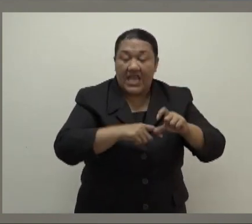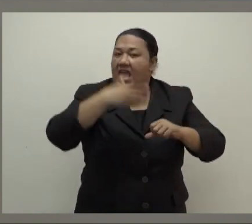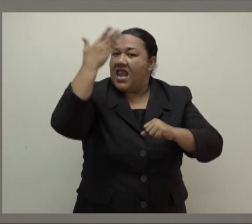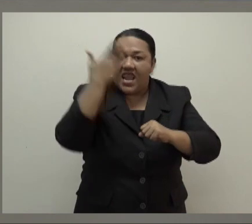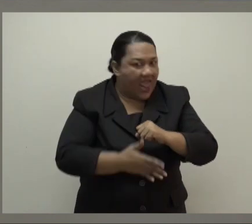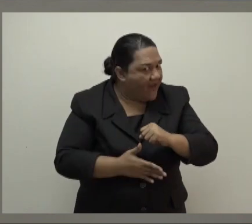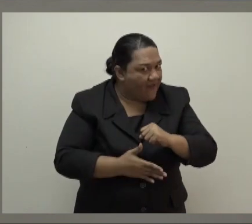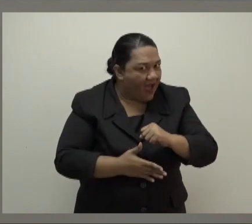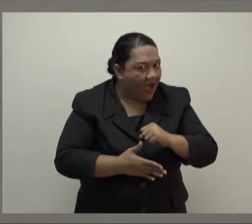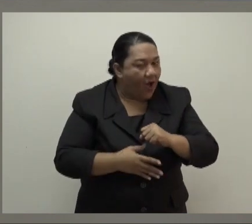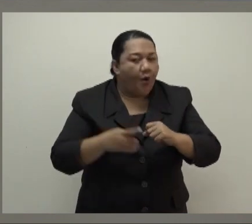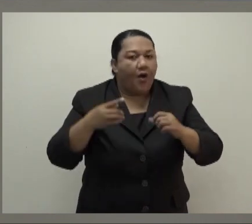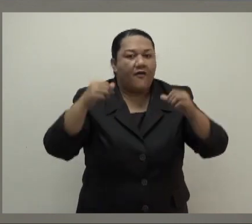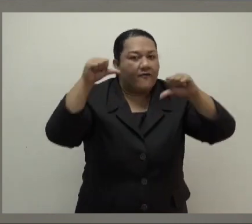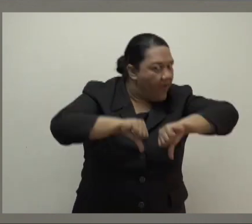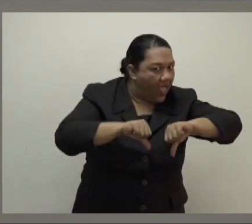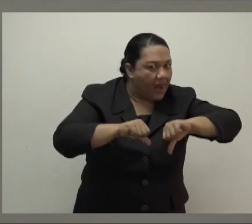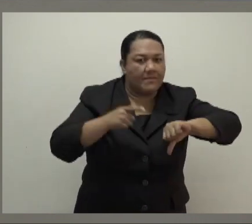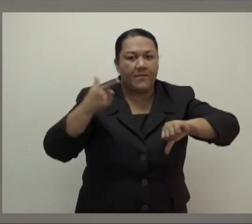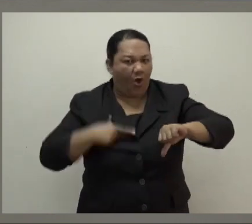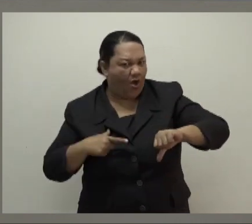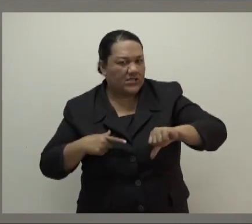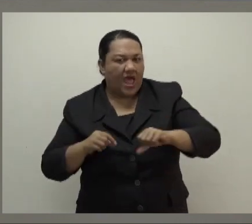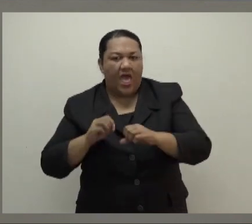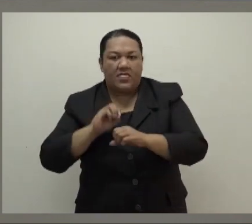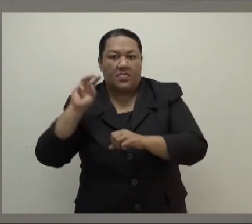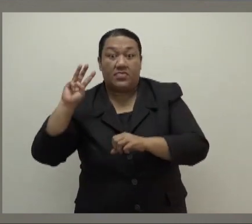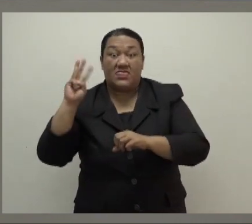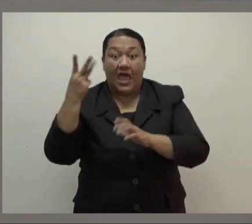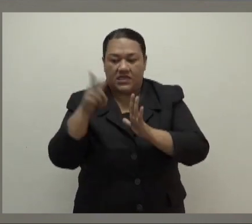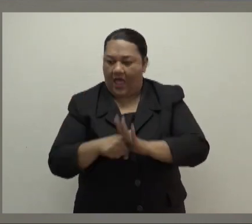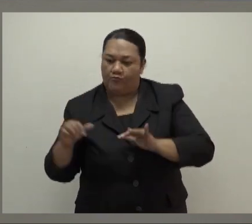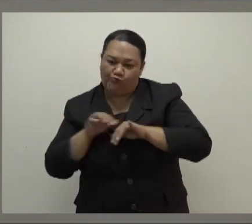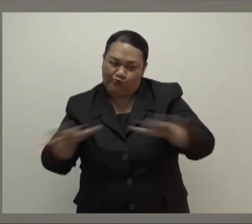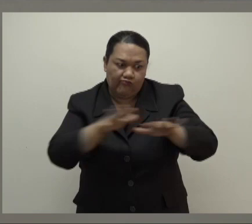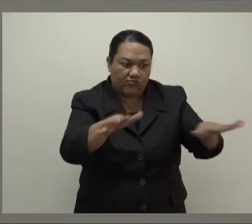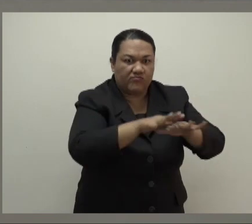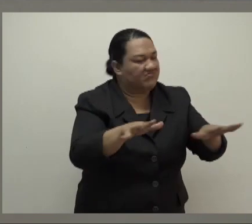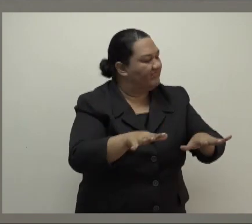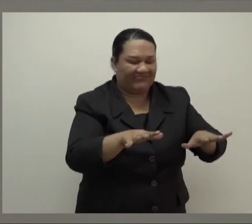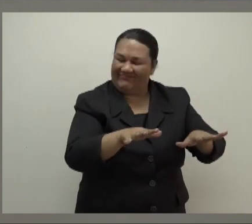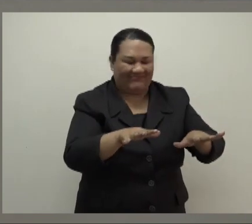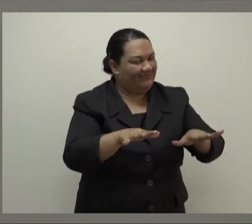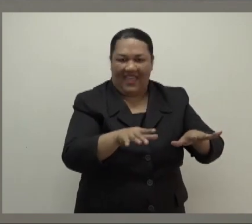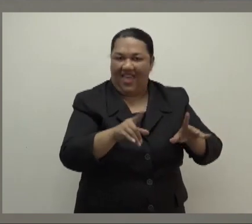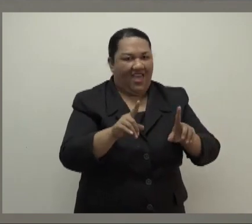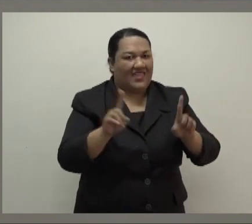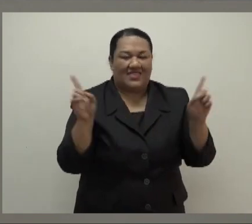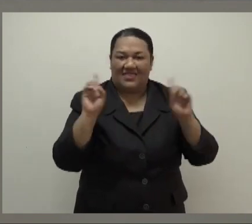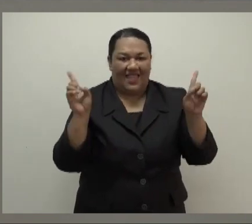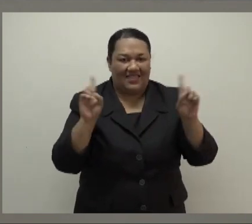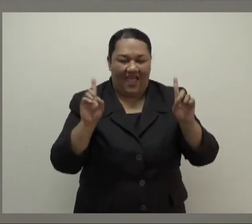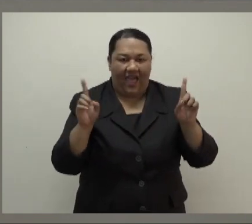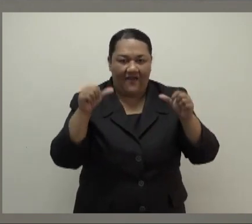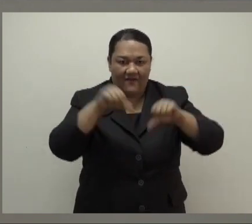thanks to our high vaccination coverage, and our stepped-up enforcement of COVID-safe measures. And we avoided a crisis in the